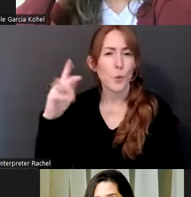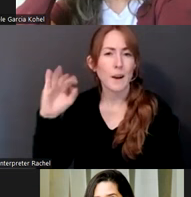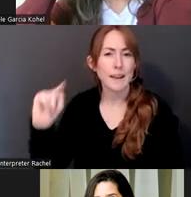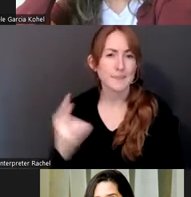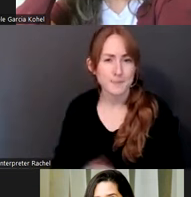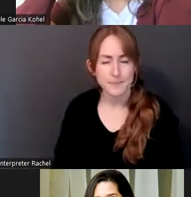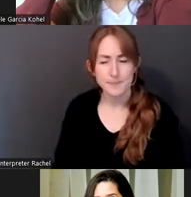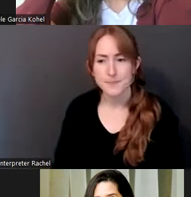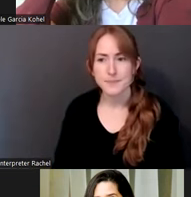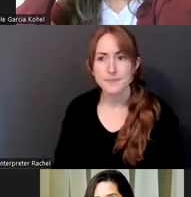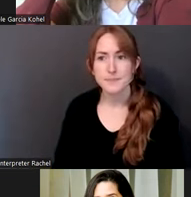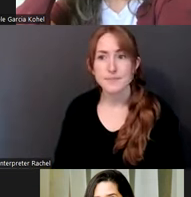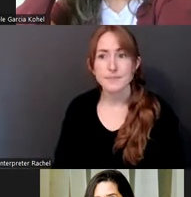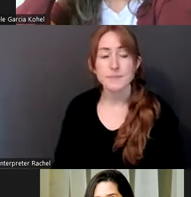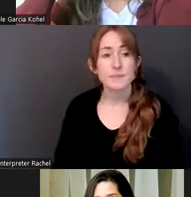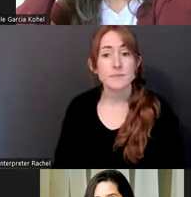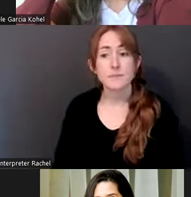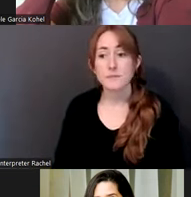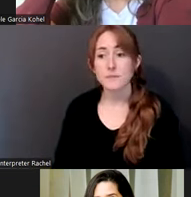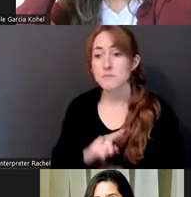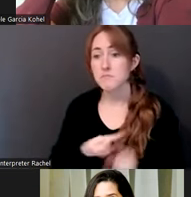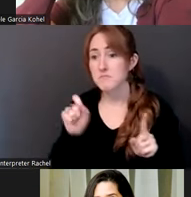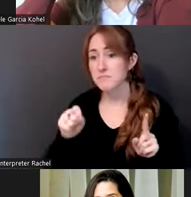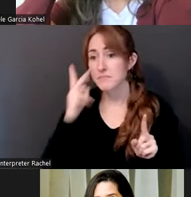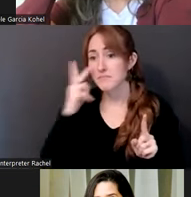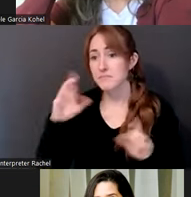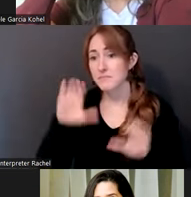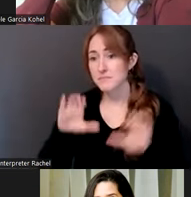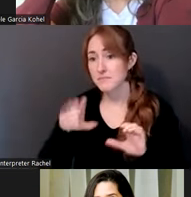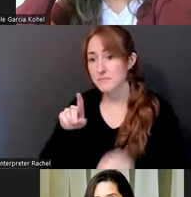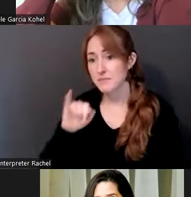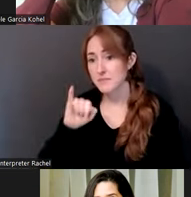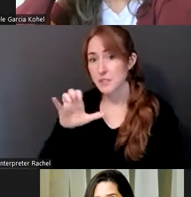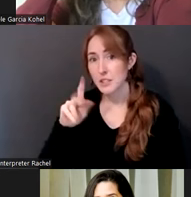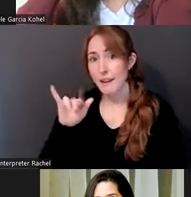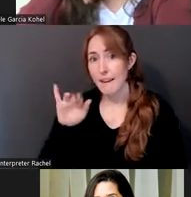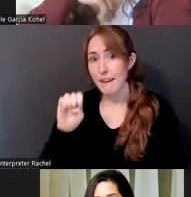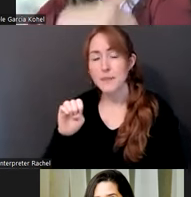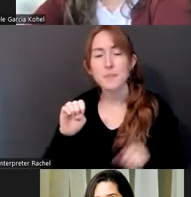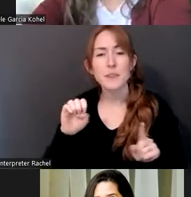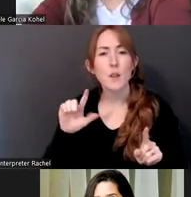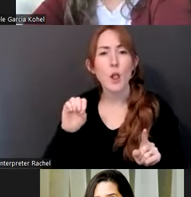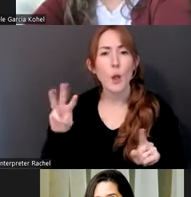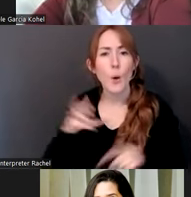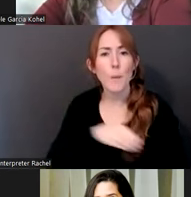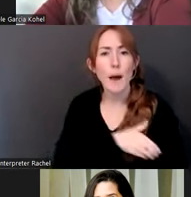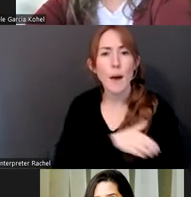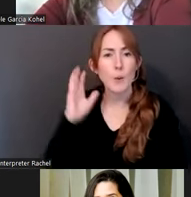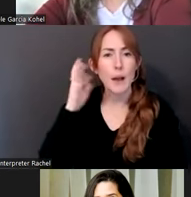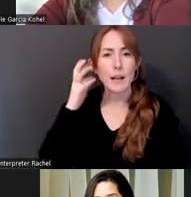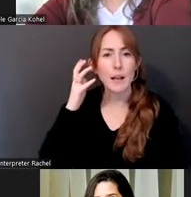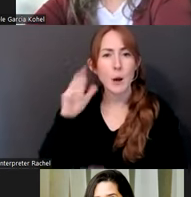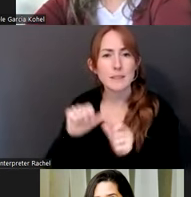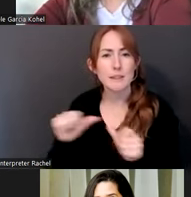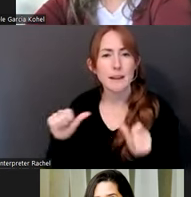But yeah, there's some things coming in here into the chat. Jackie, it's a low power radio station. It's basically the same technology we used to